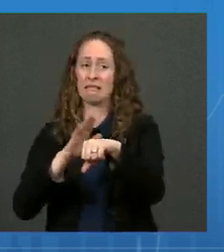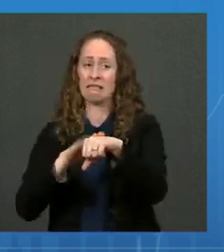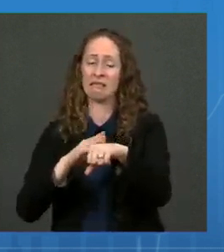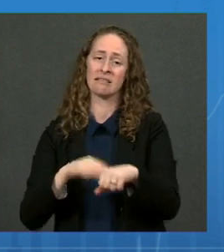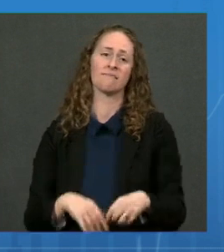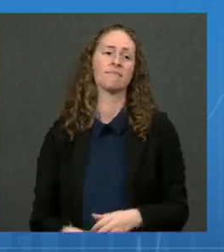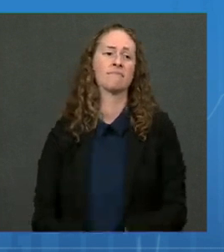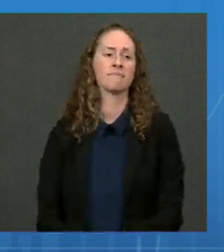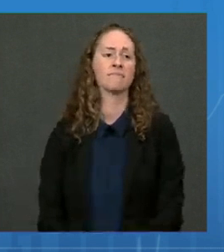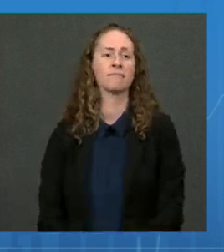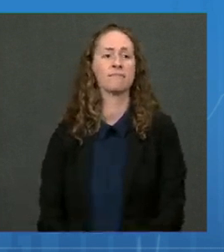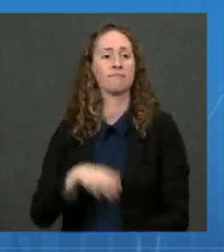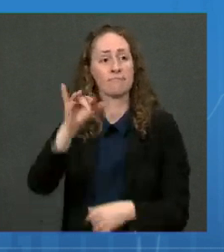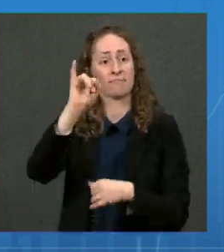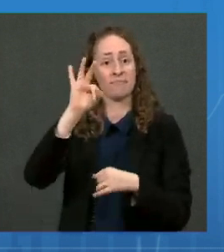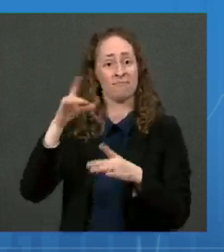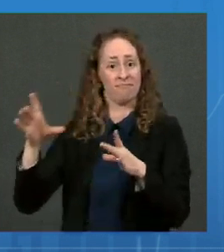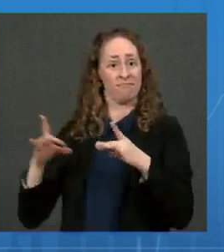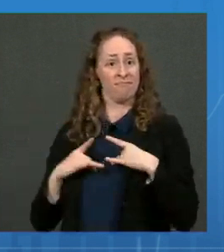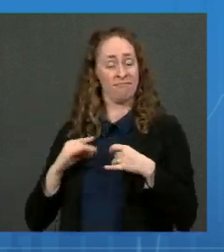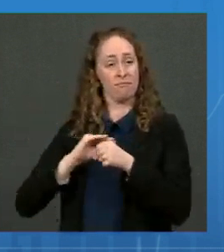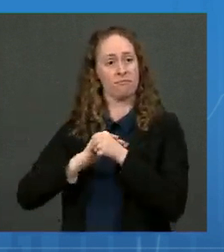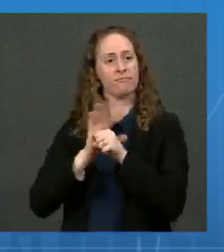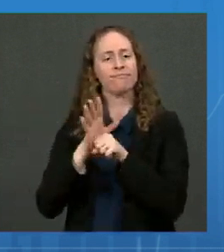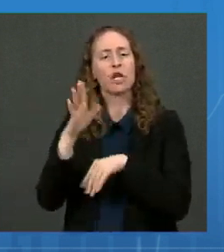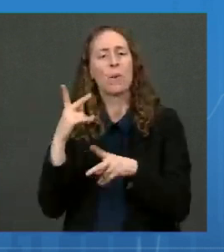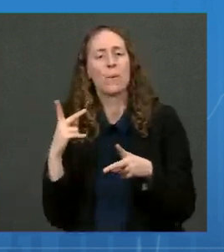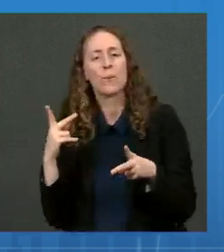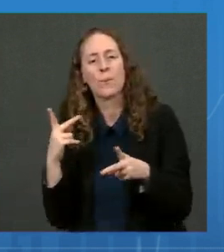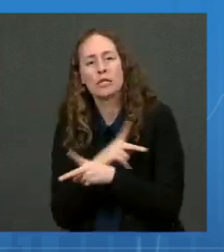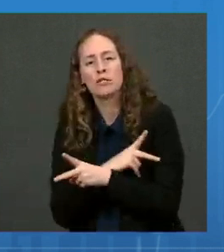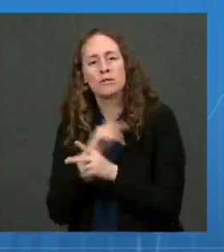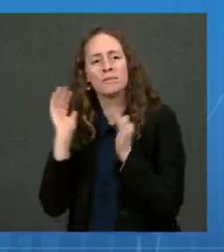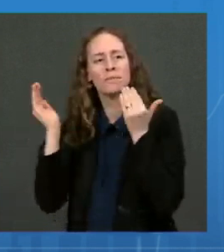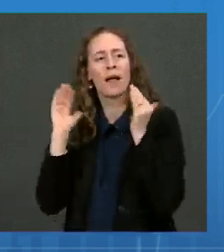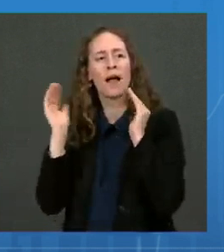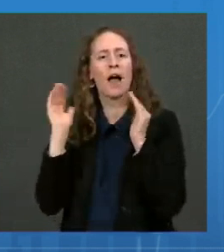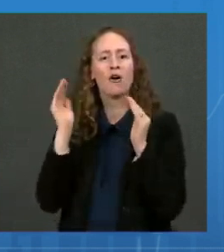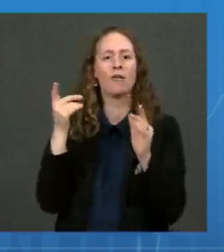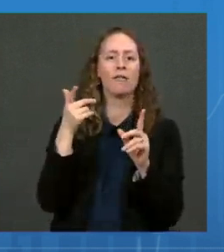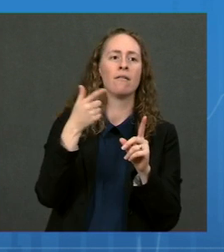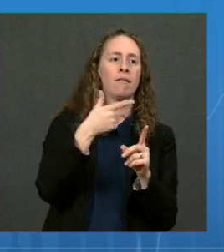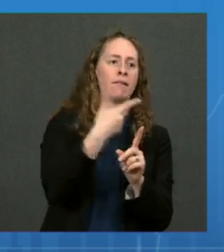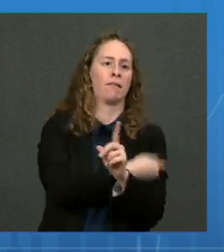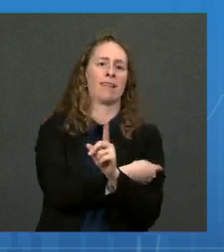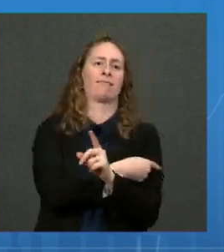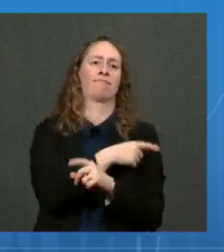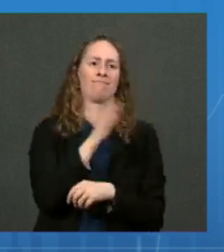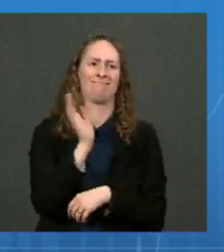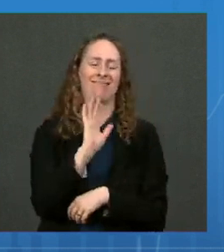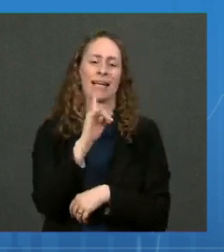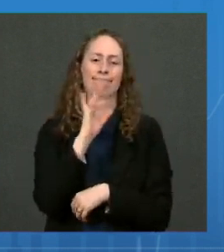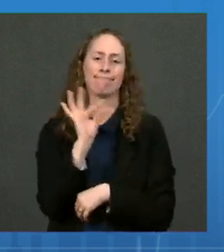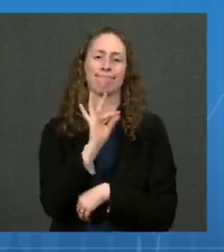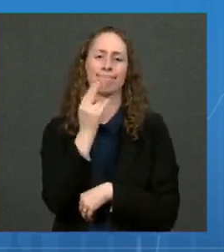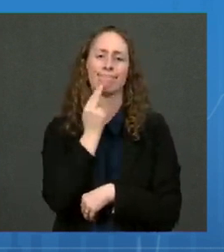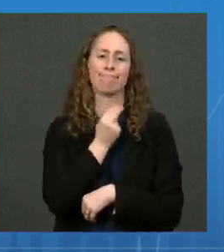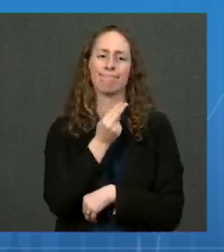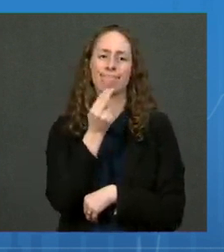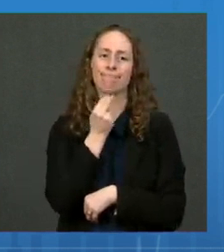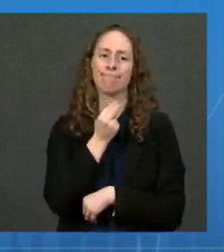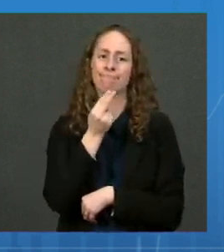COVID is far, far worse than getting vaccinated for absolutely certain. Wonderful. Next question, please.